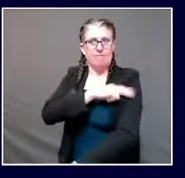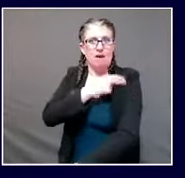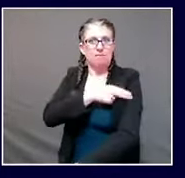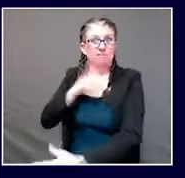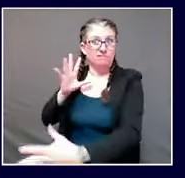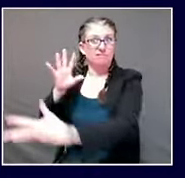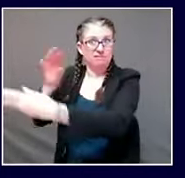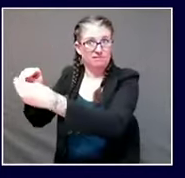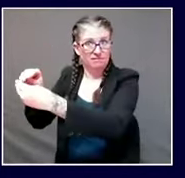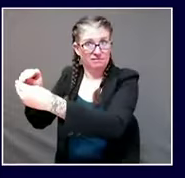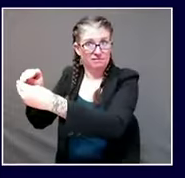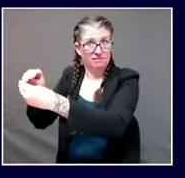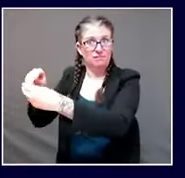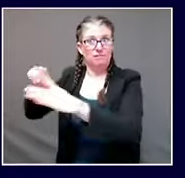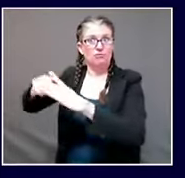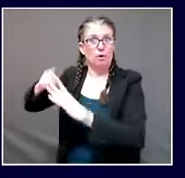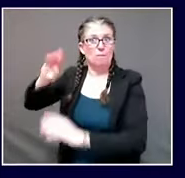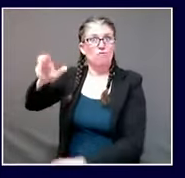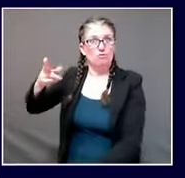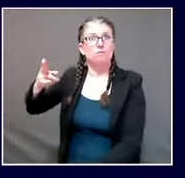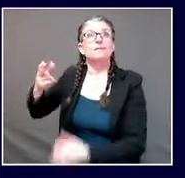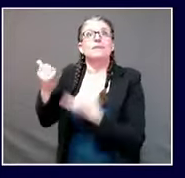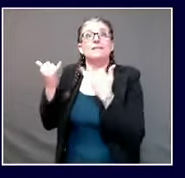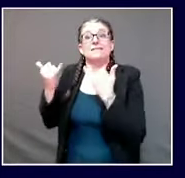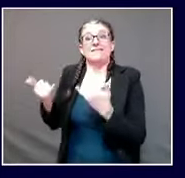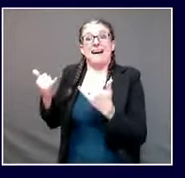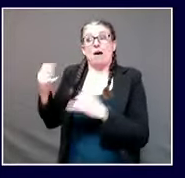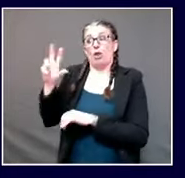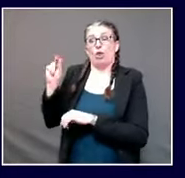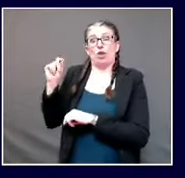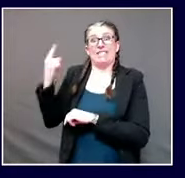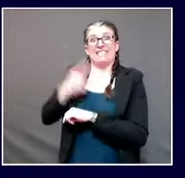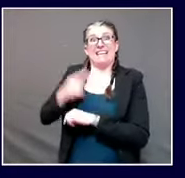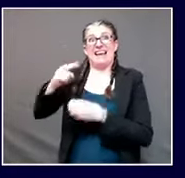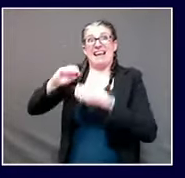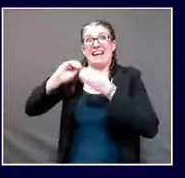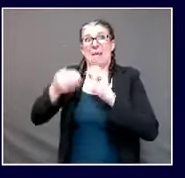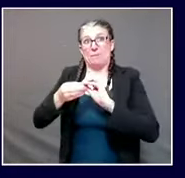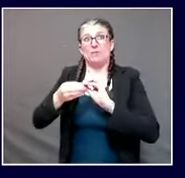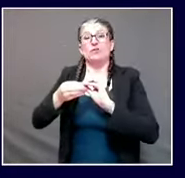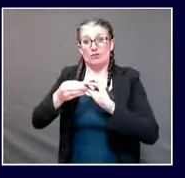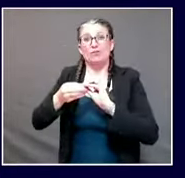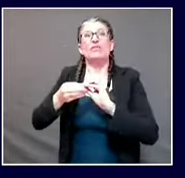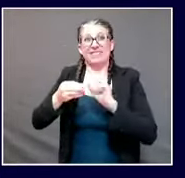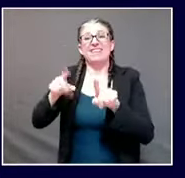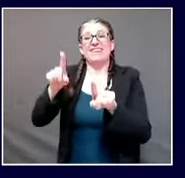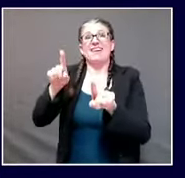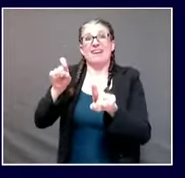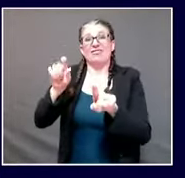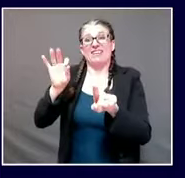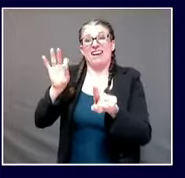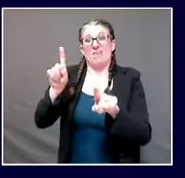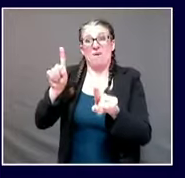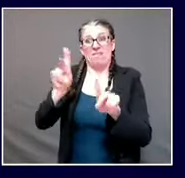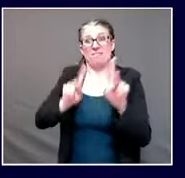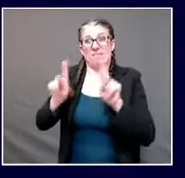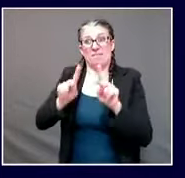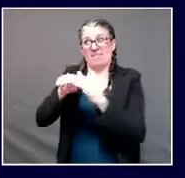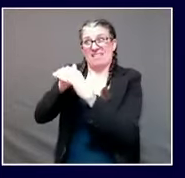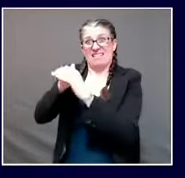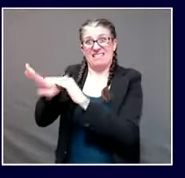191 people have been hospitalized with COVID-19. Right now, at this very moment,